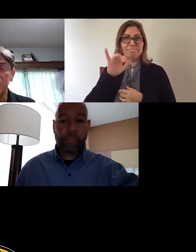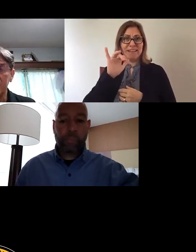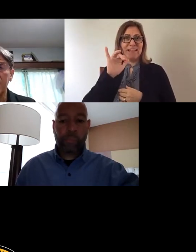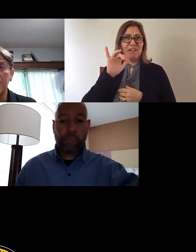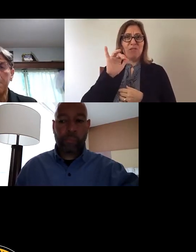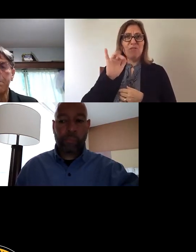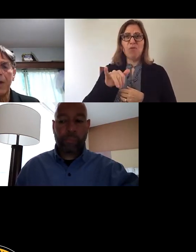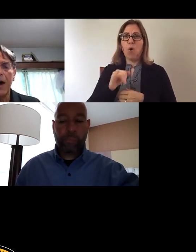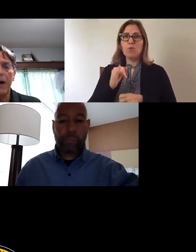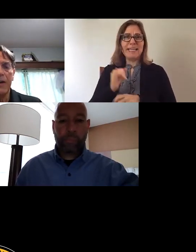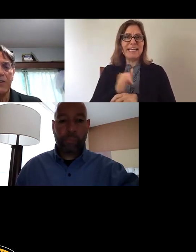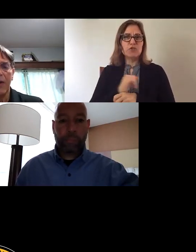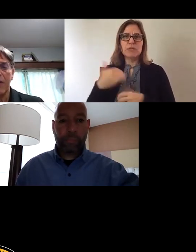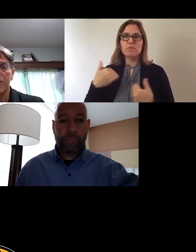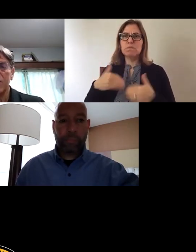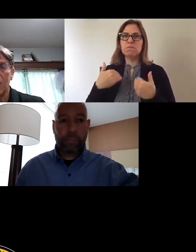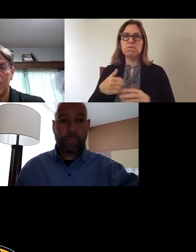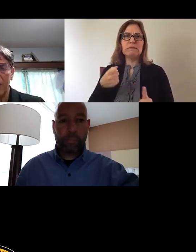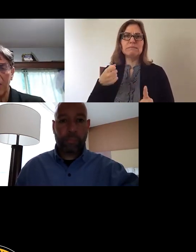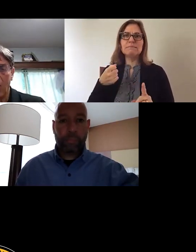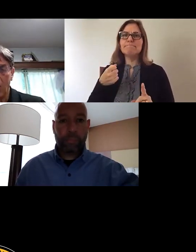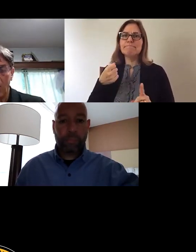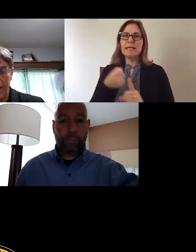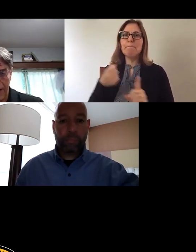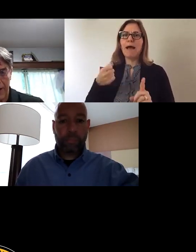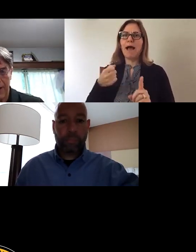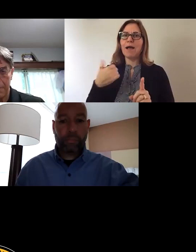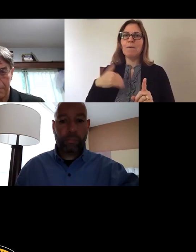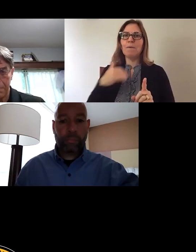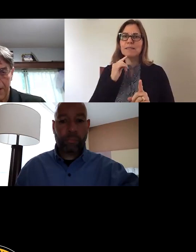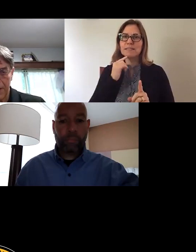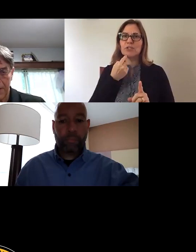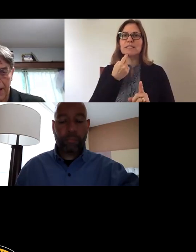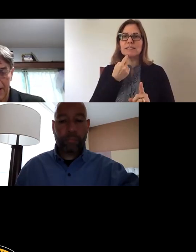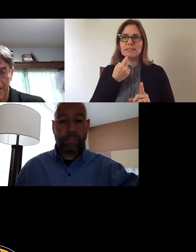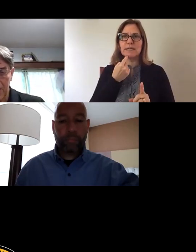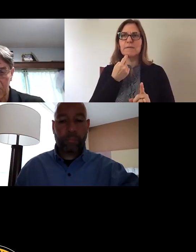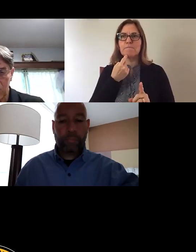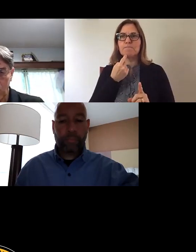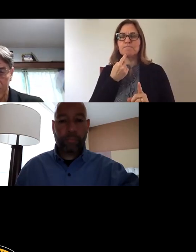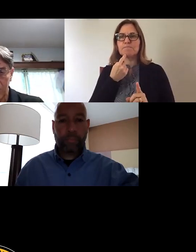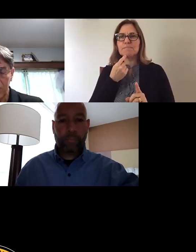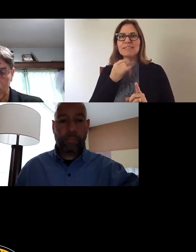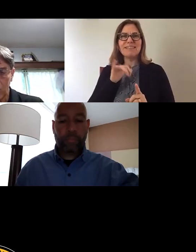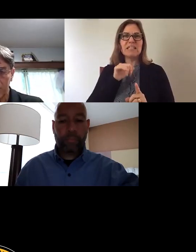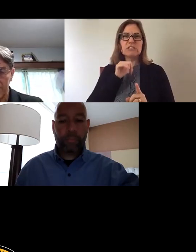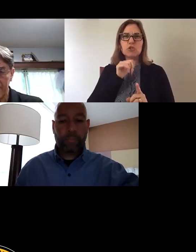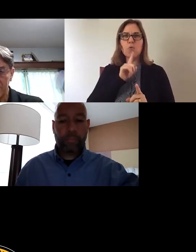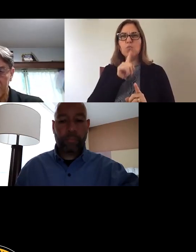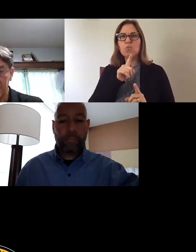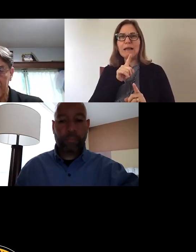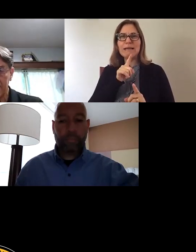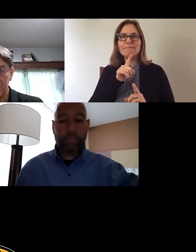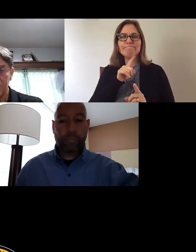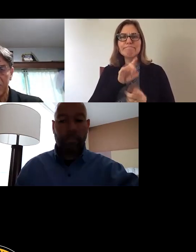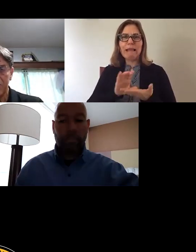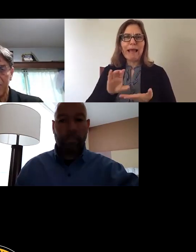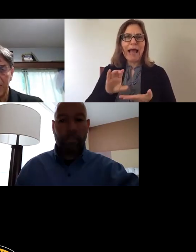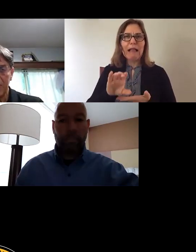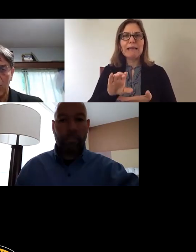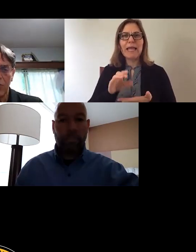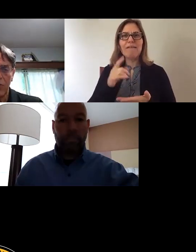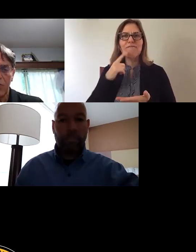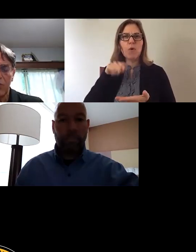largest hit, uh, it's not necessarily, um, allocated towards those or needs to be allocated